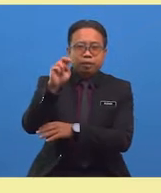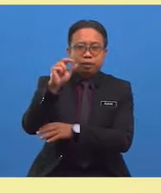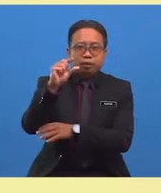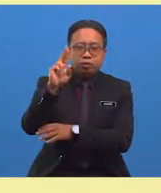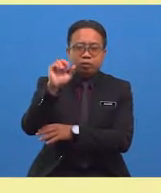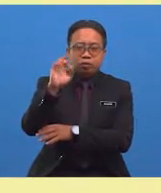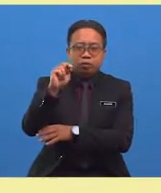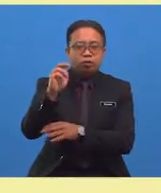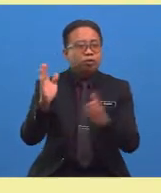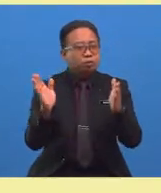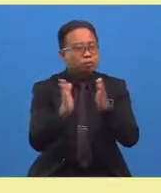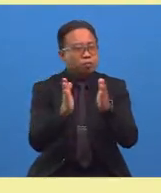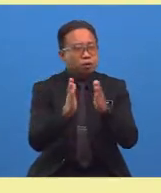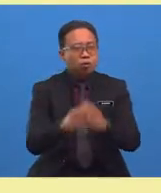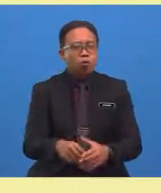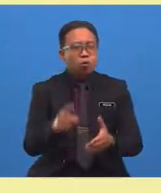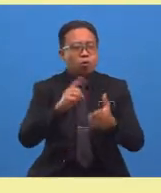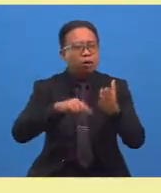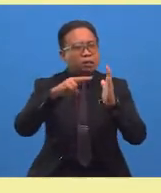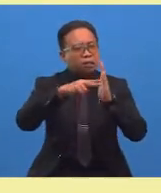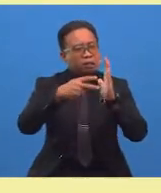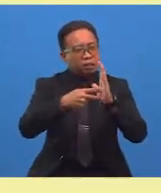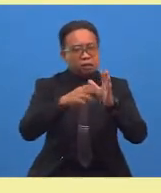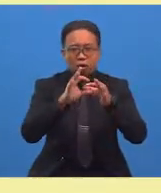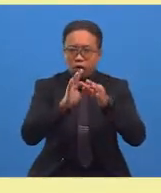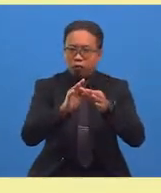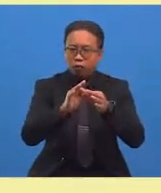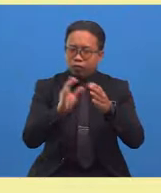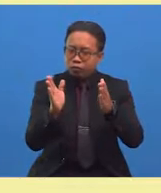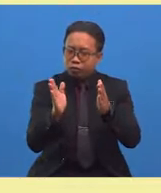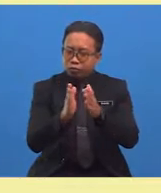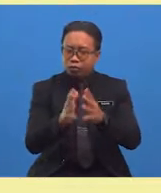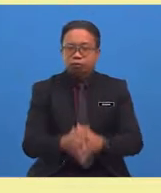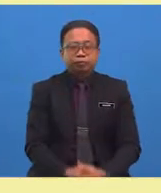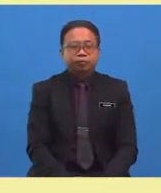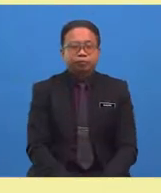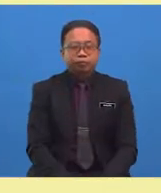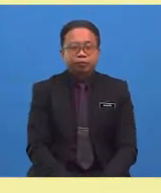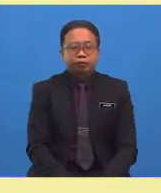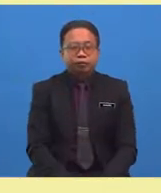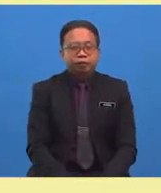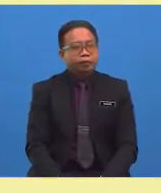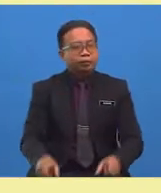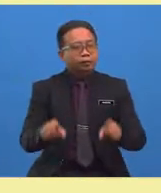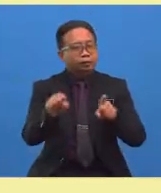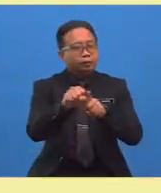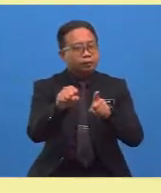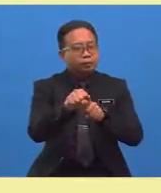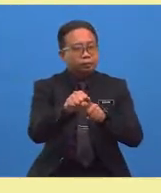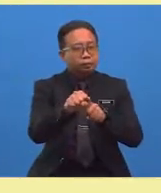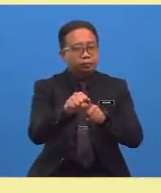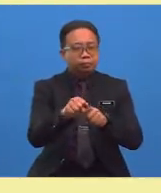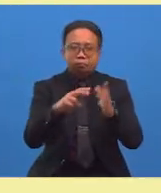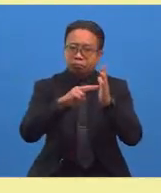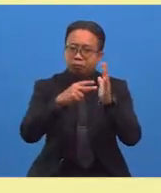What is the synonym for small? What word has the same or almost the